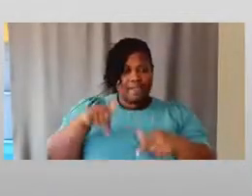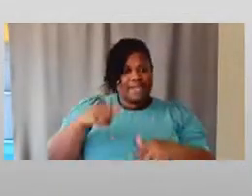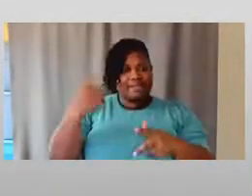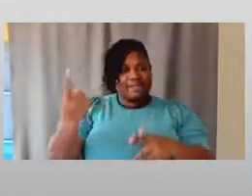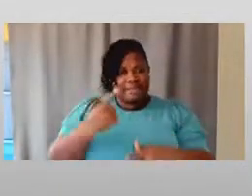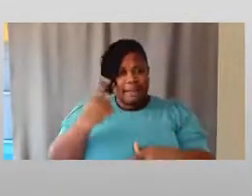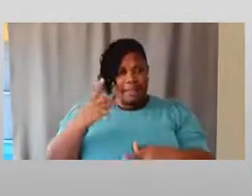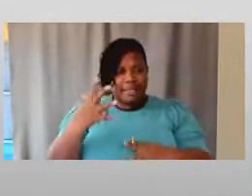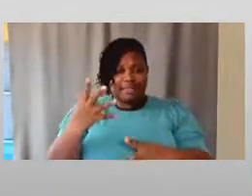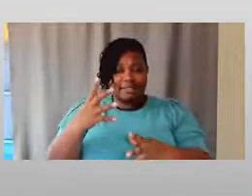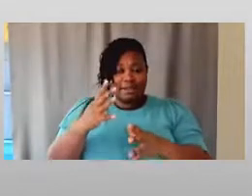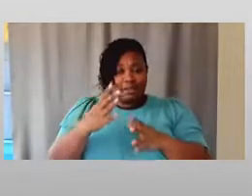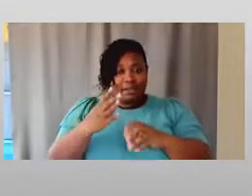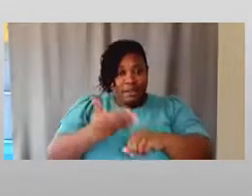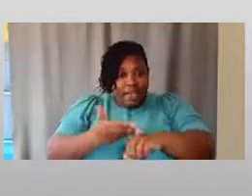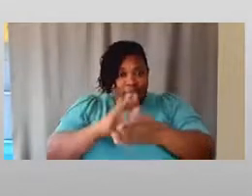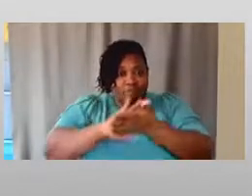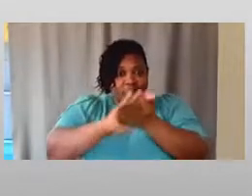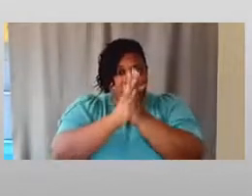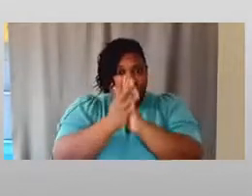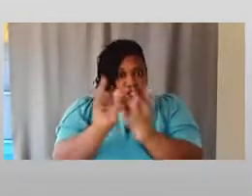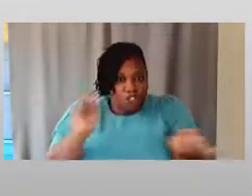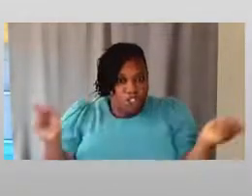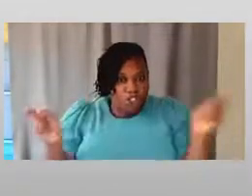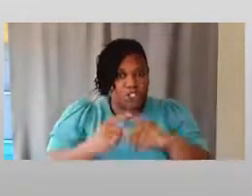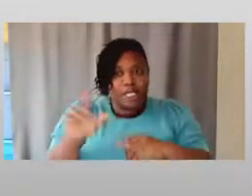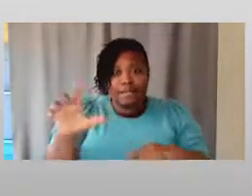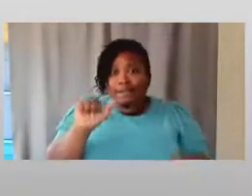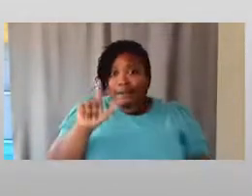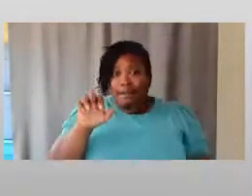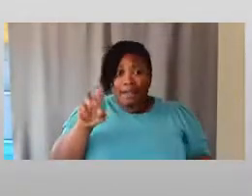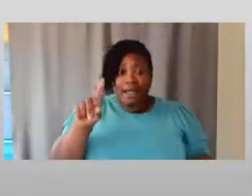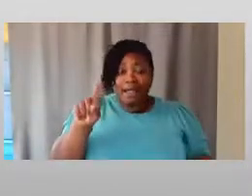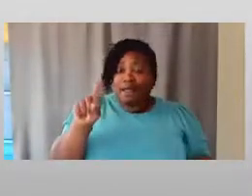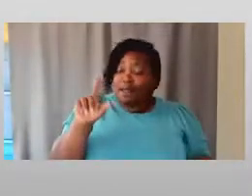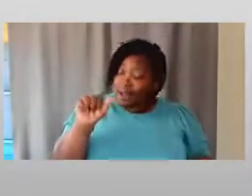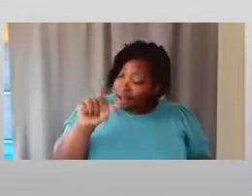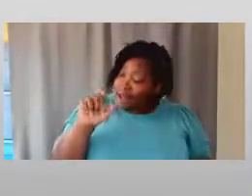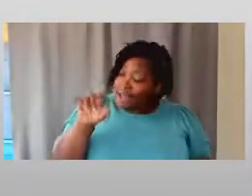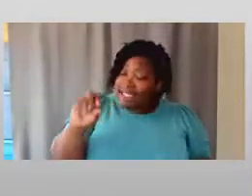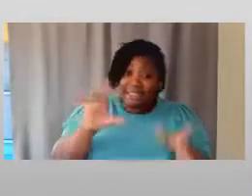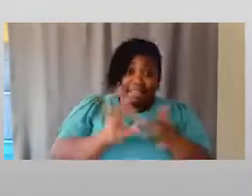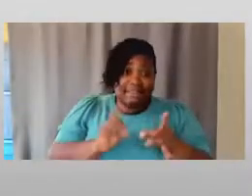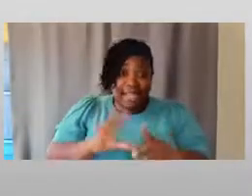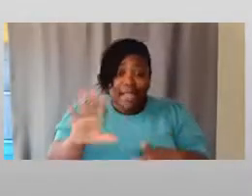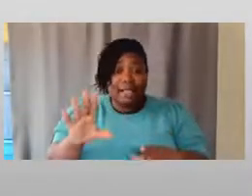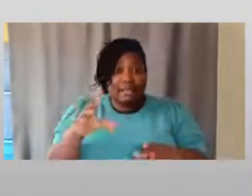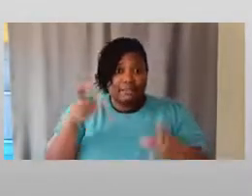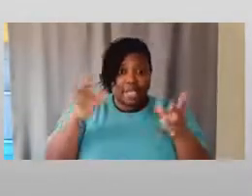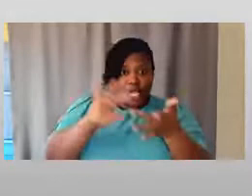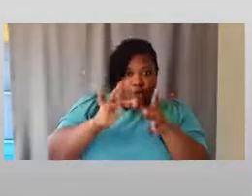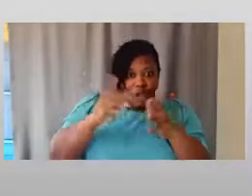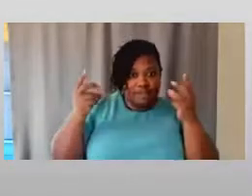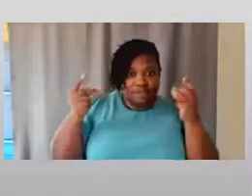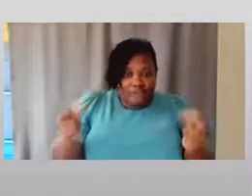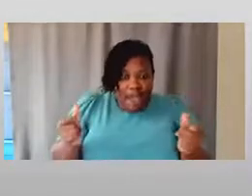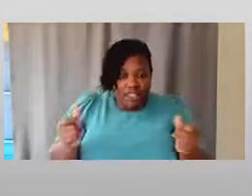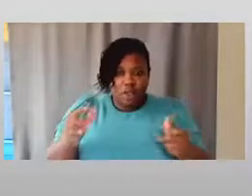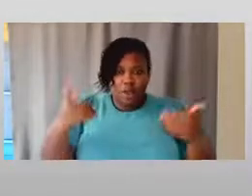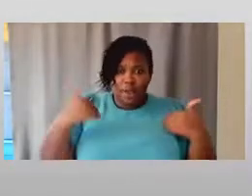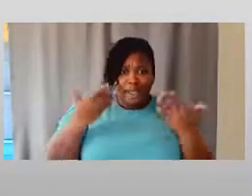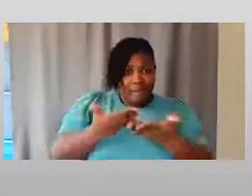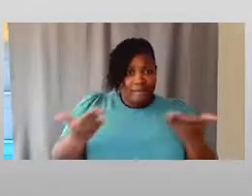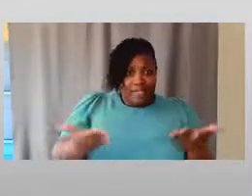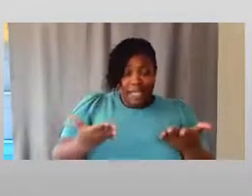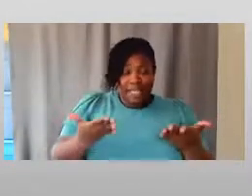constantly evolving. As Alexis said, the Internet is fast. We have things today that we didn't have yesterday, and that means we have opportunities